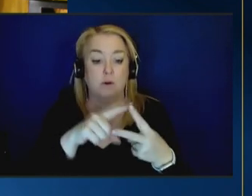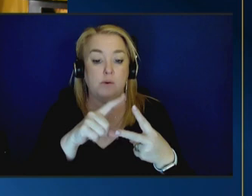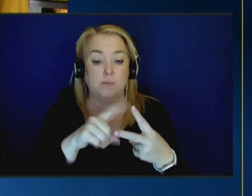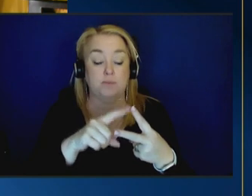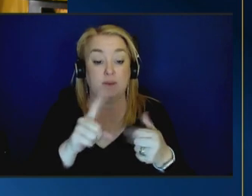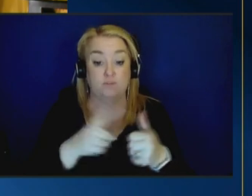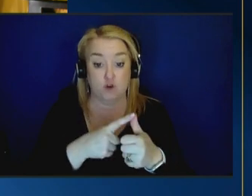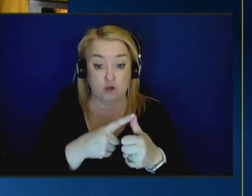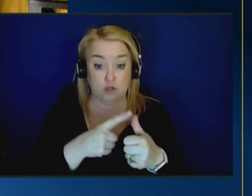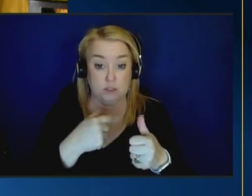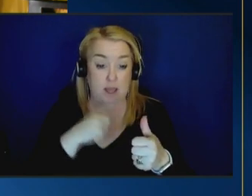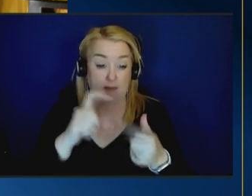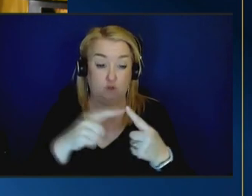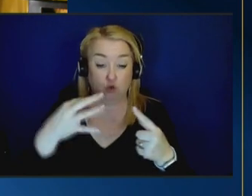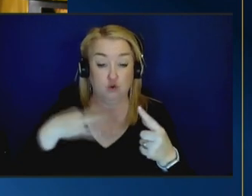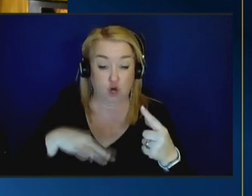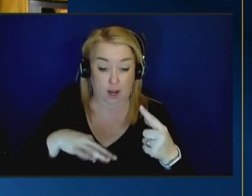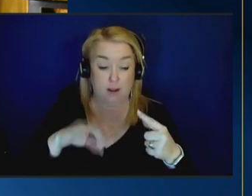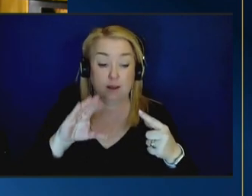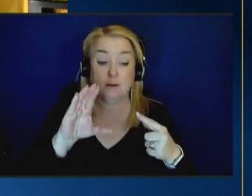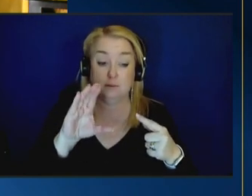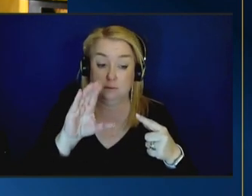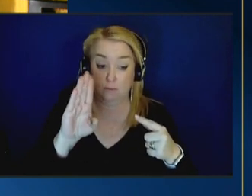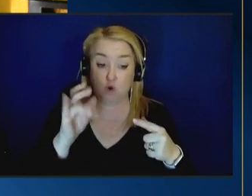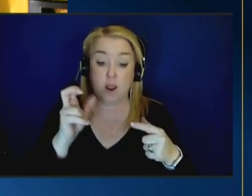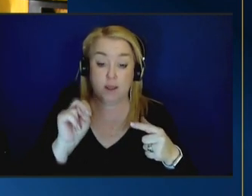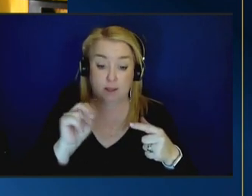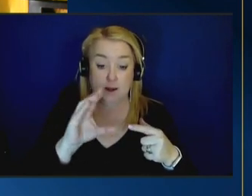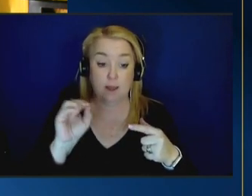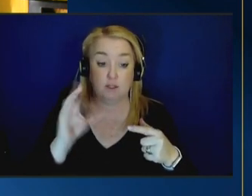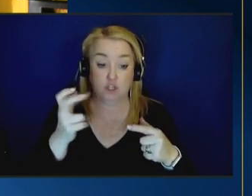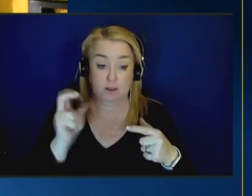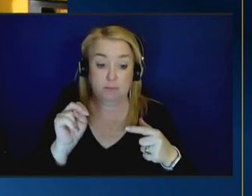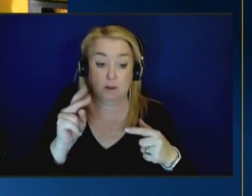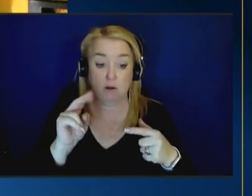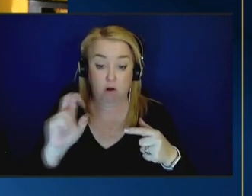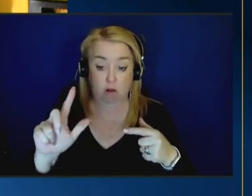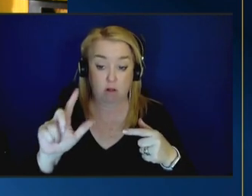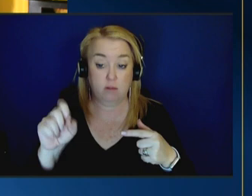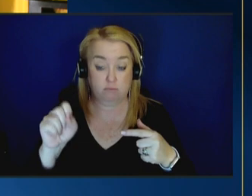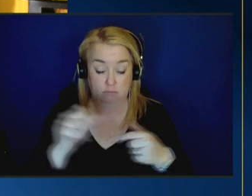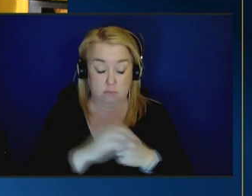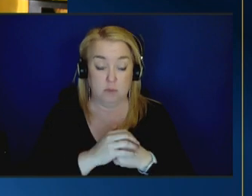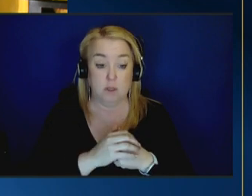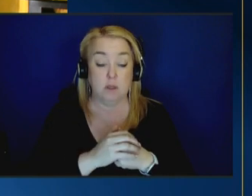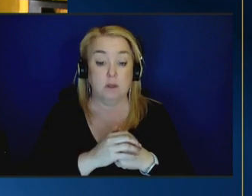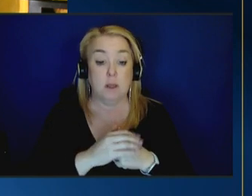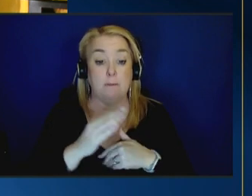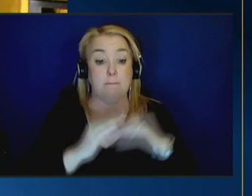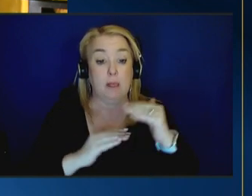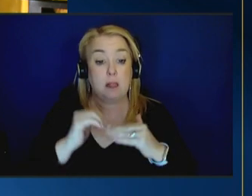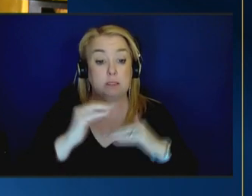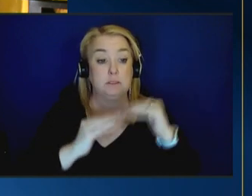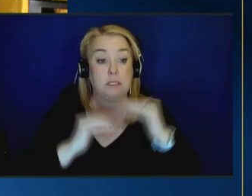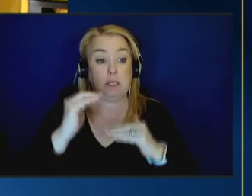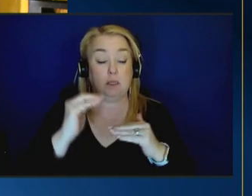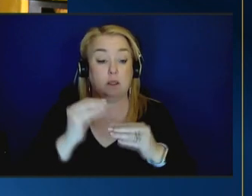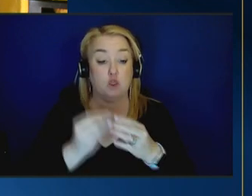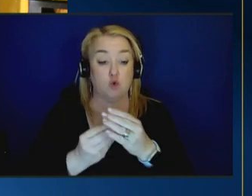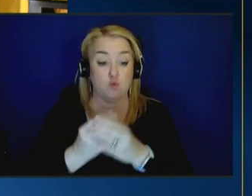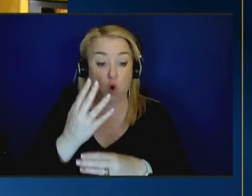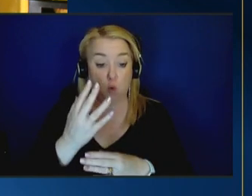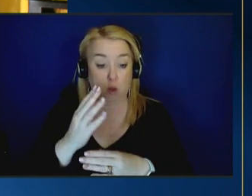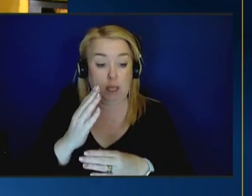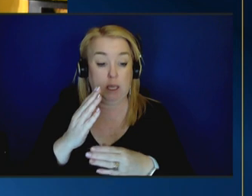one i really have to credit brian and chapin hall because they've been in the lead on this and that is building on the growing body of